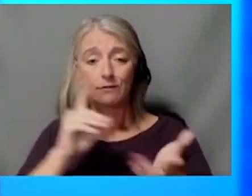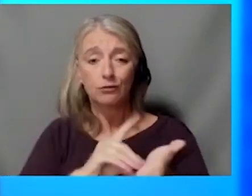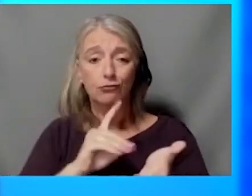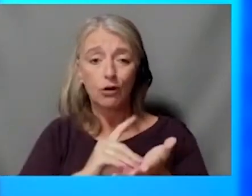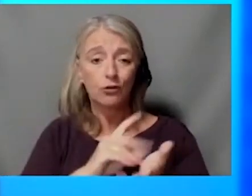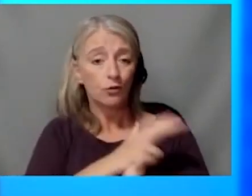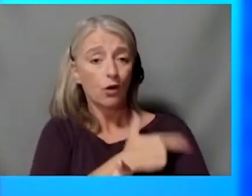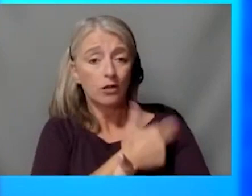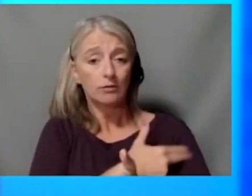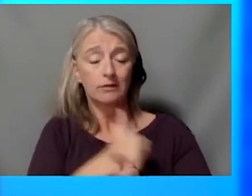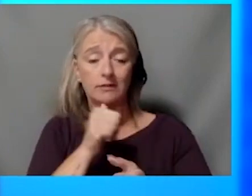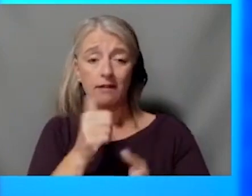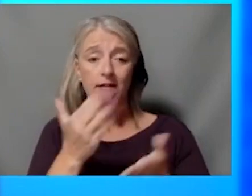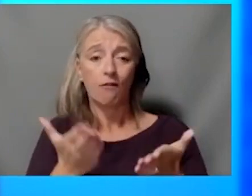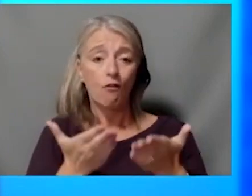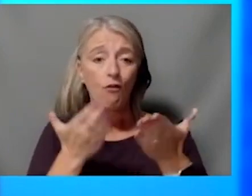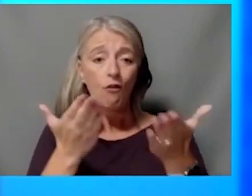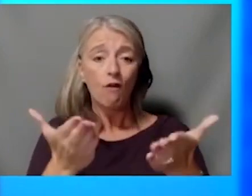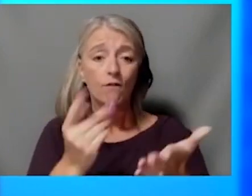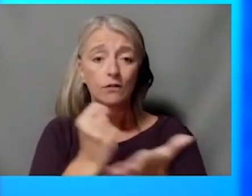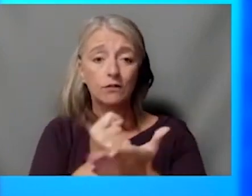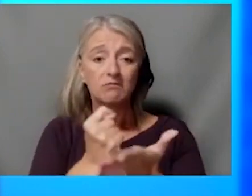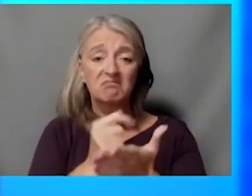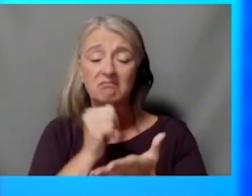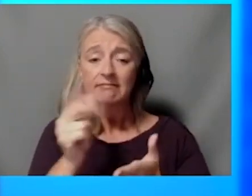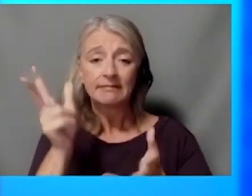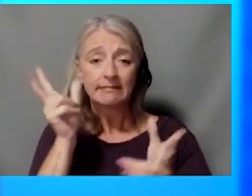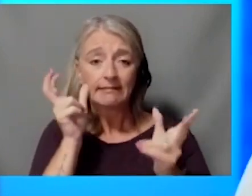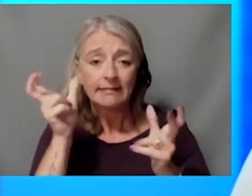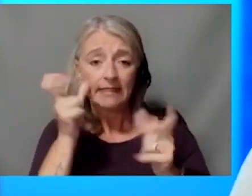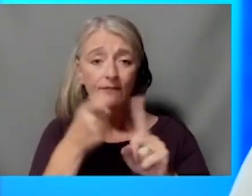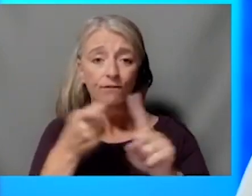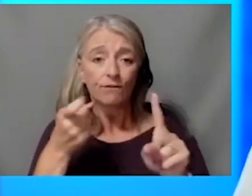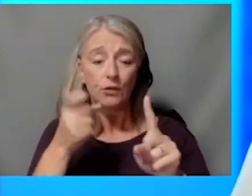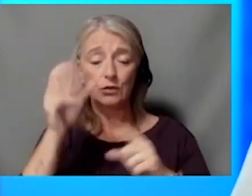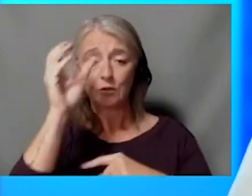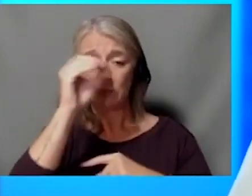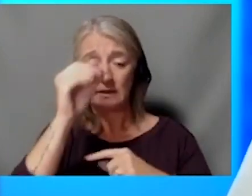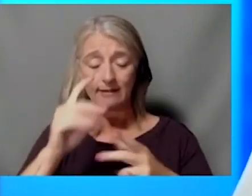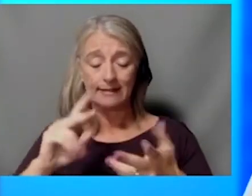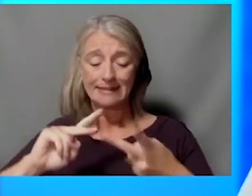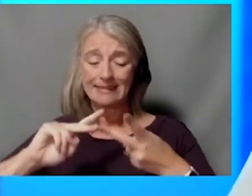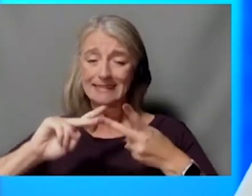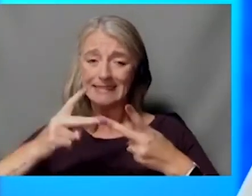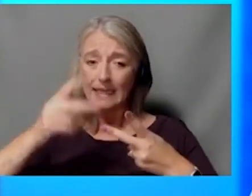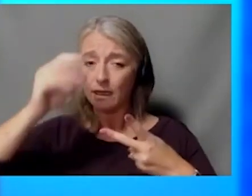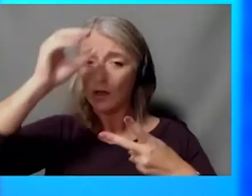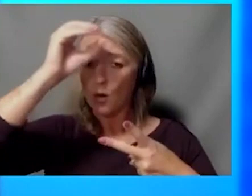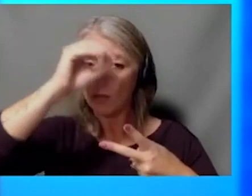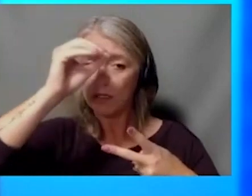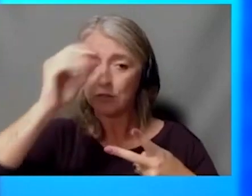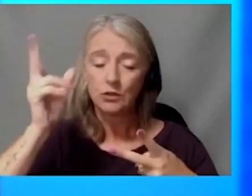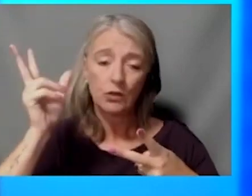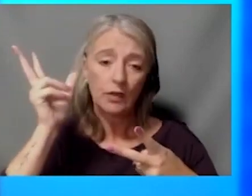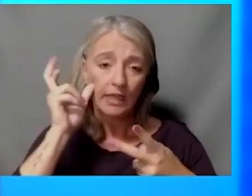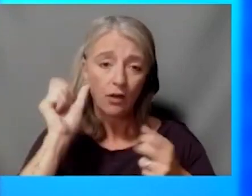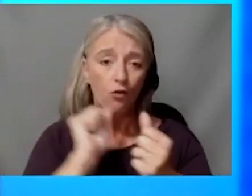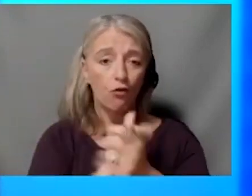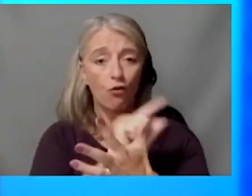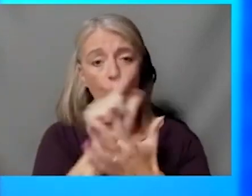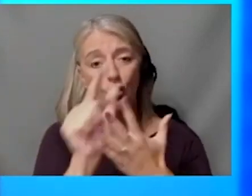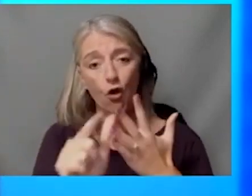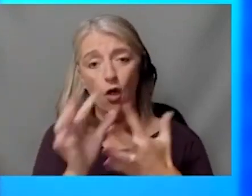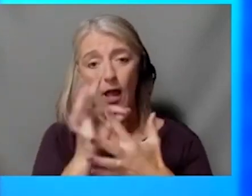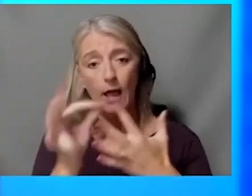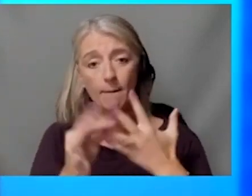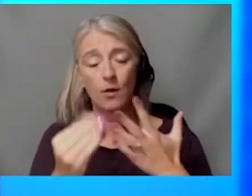you may not hear about it from a first opinion. So having a second opinion to hear about all the options and what the best treatment is for you to